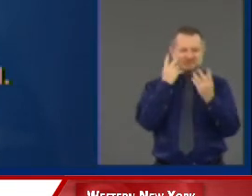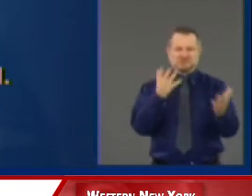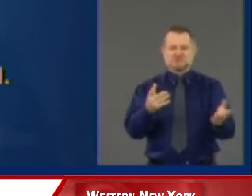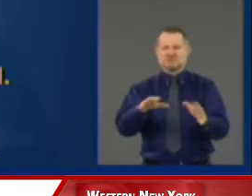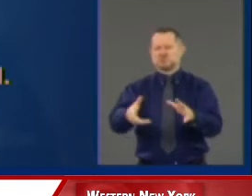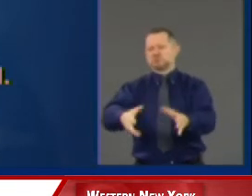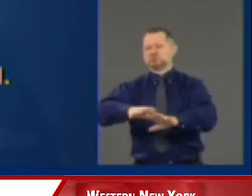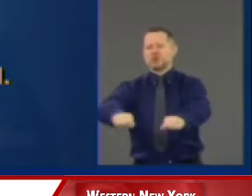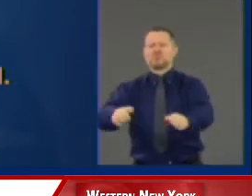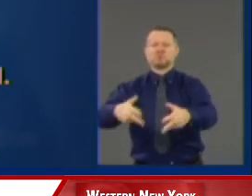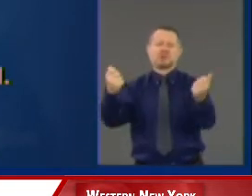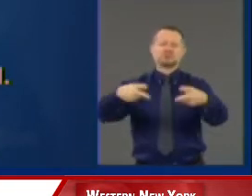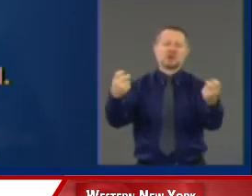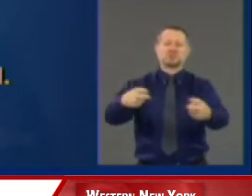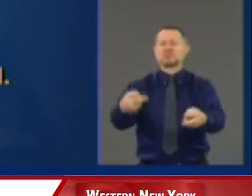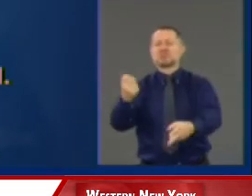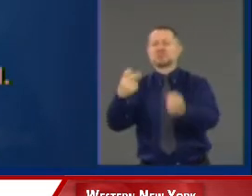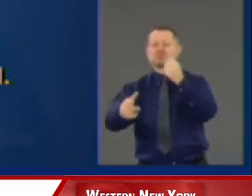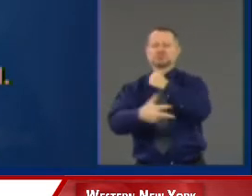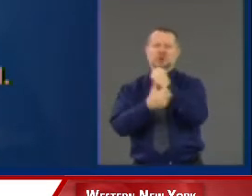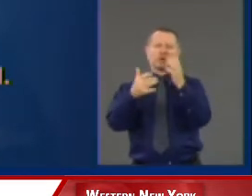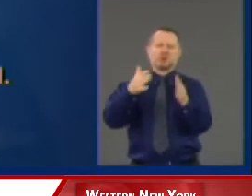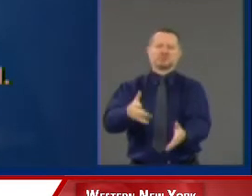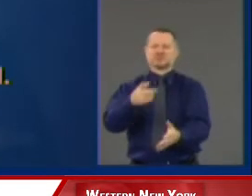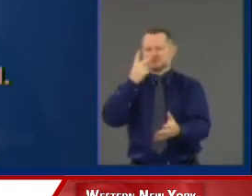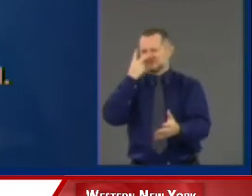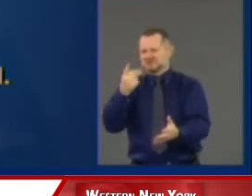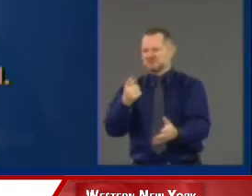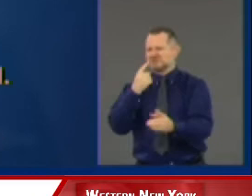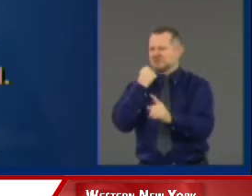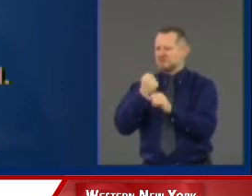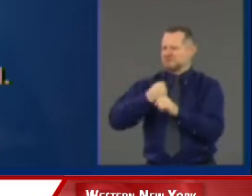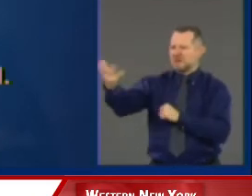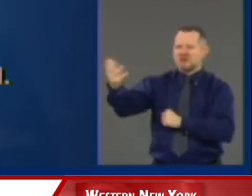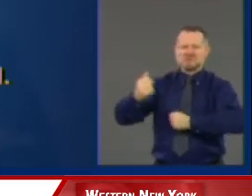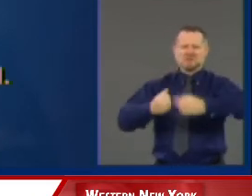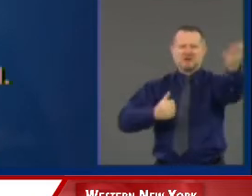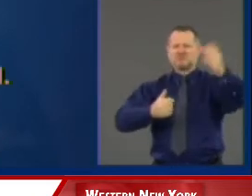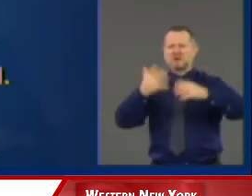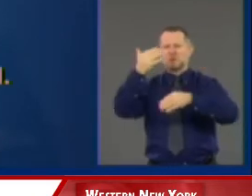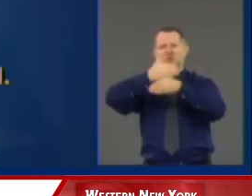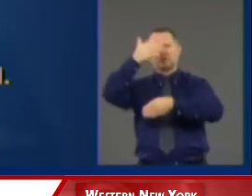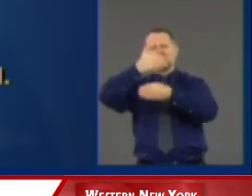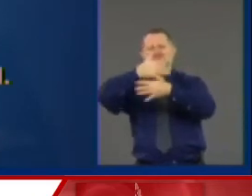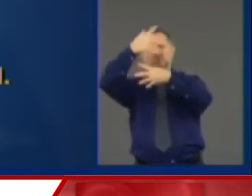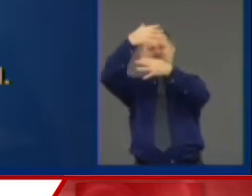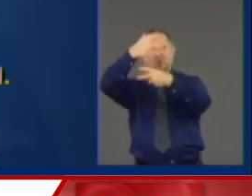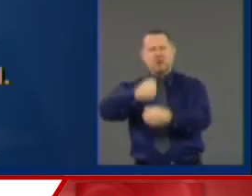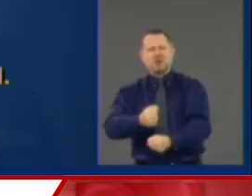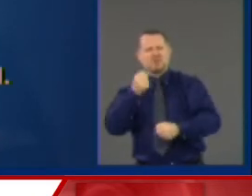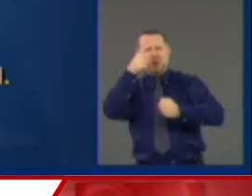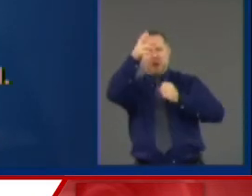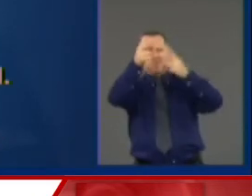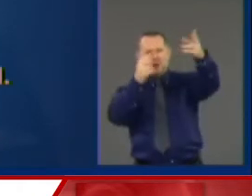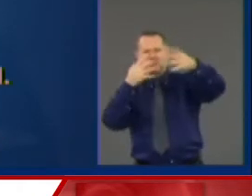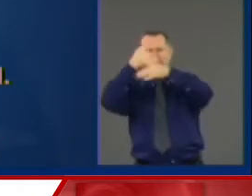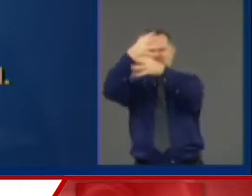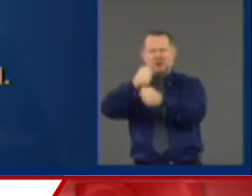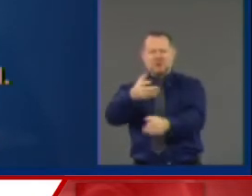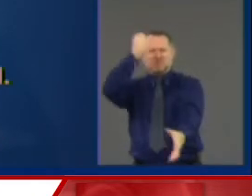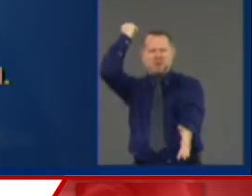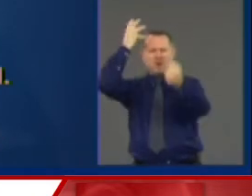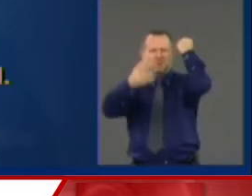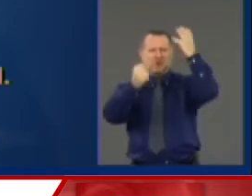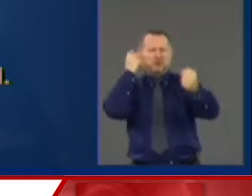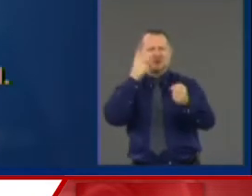They're looters. Did you see what they did? Breaking the store windows and going in and stealing. And they're going to